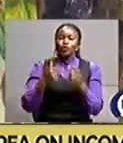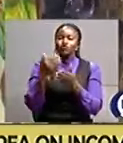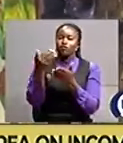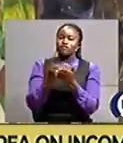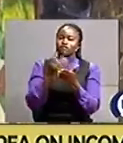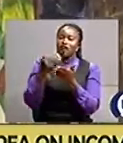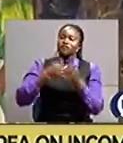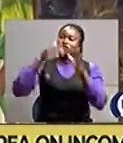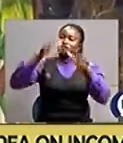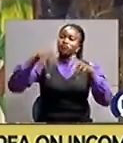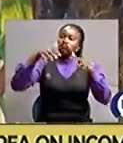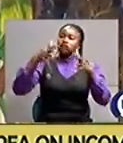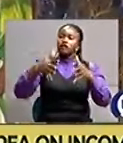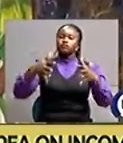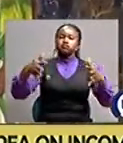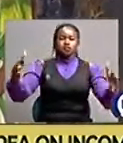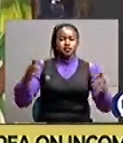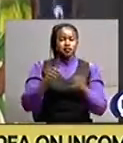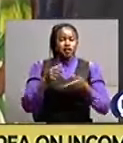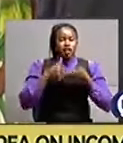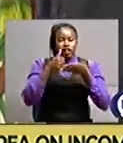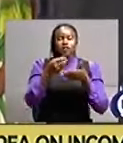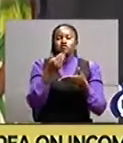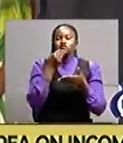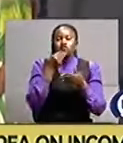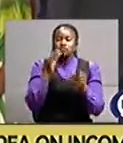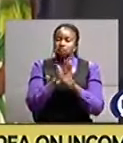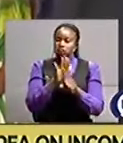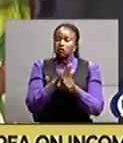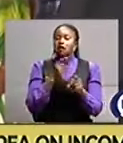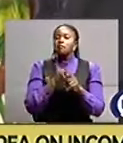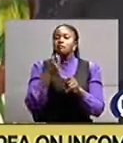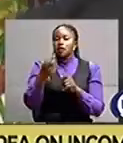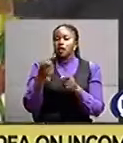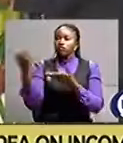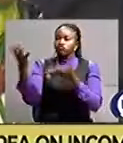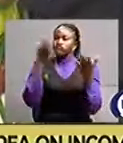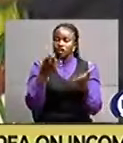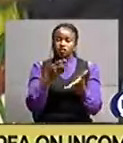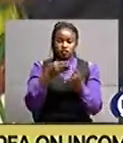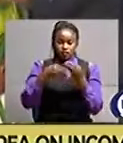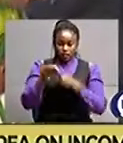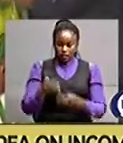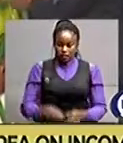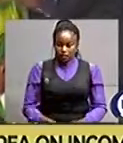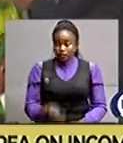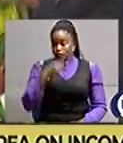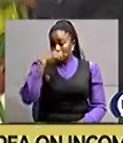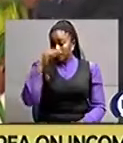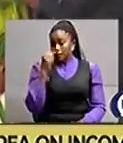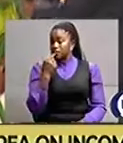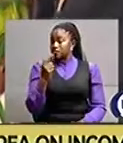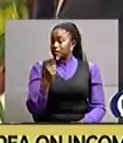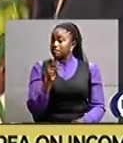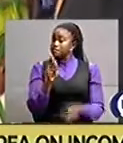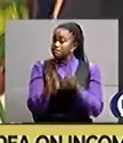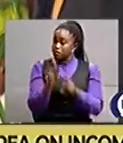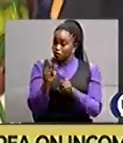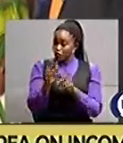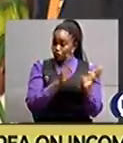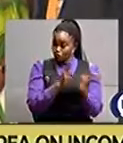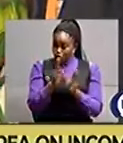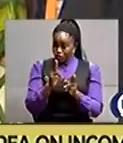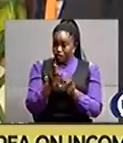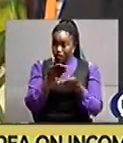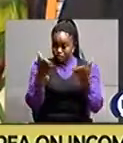production that has eased food needs in kampala mr mseveni observed that wanainji can benefit more